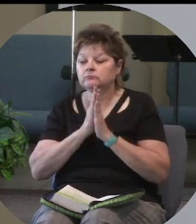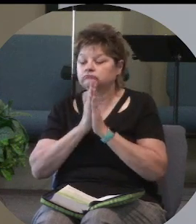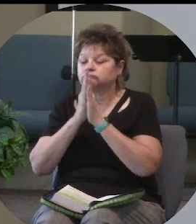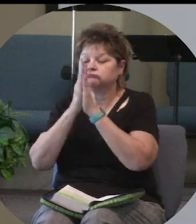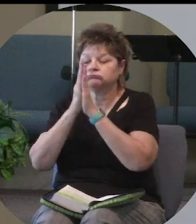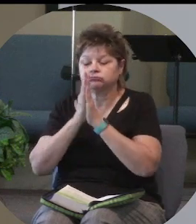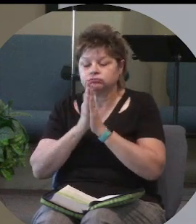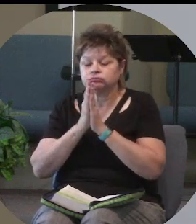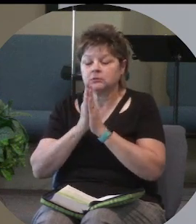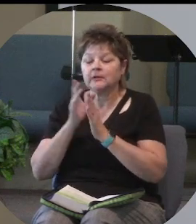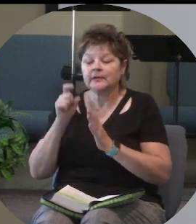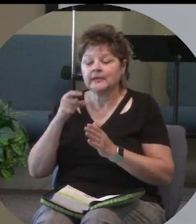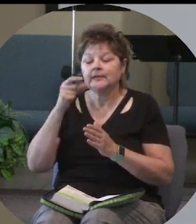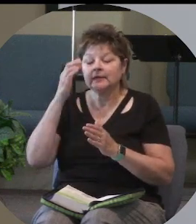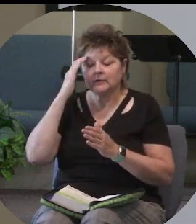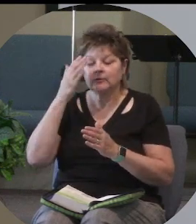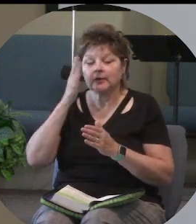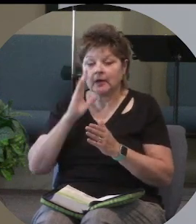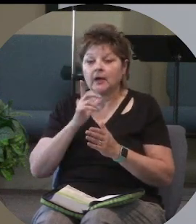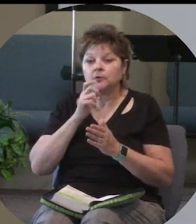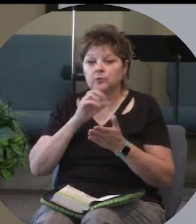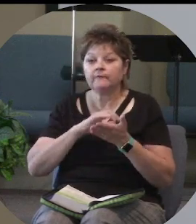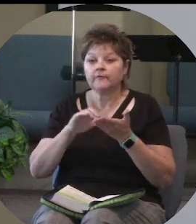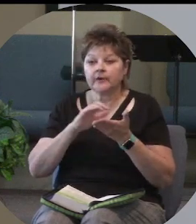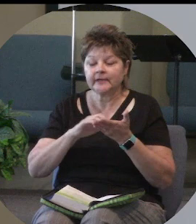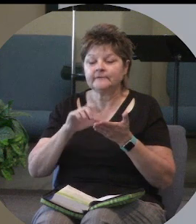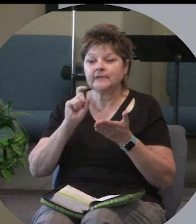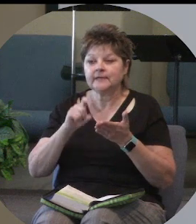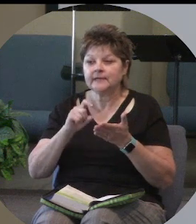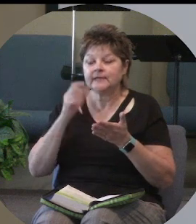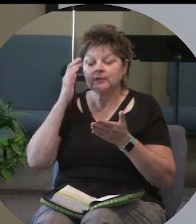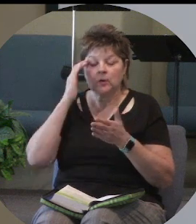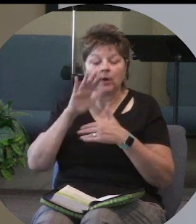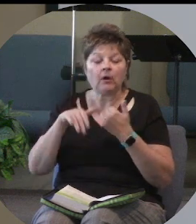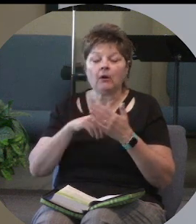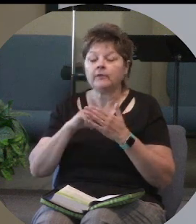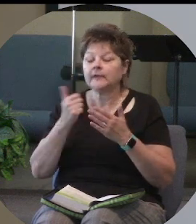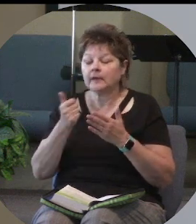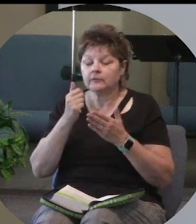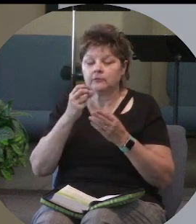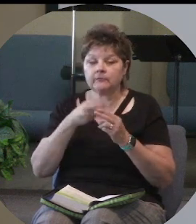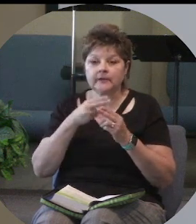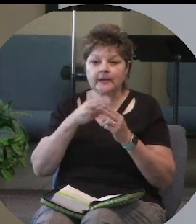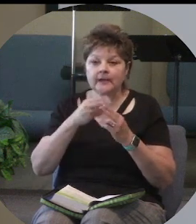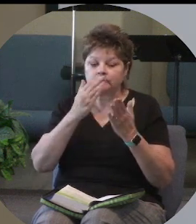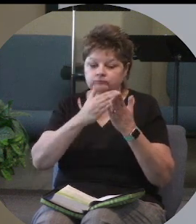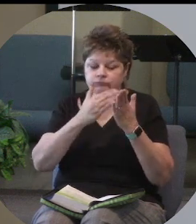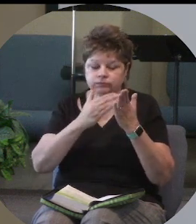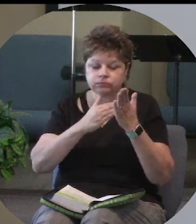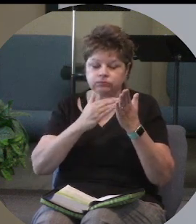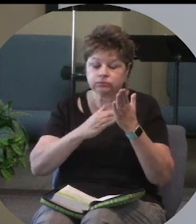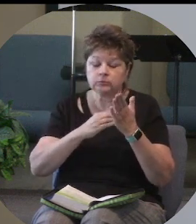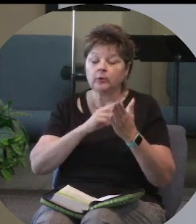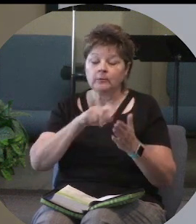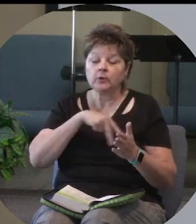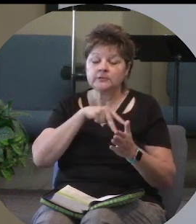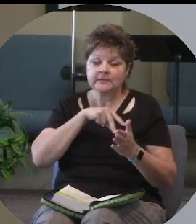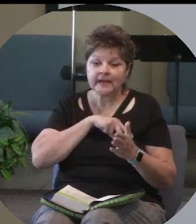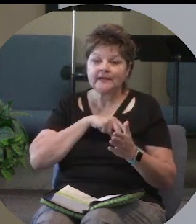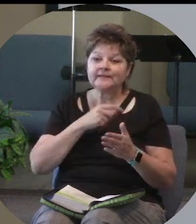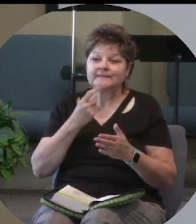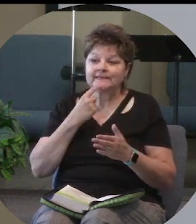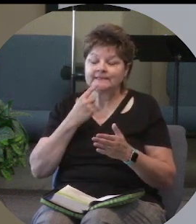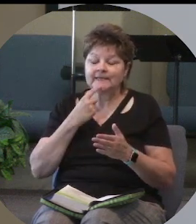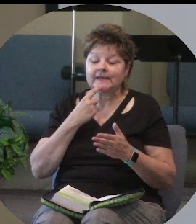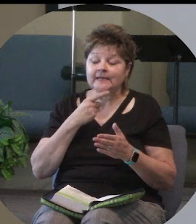They need to know that God who forgives. They need to know all the other names of God or at least the personalities of God that say this is a